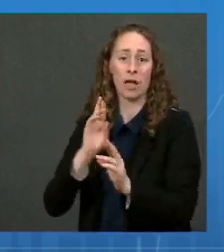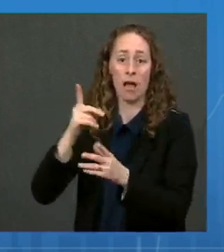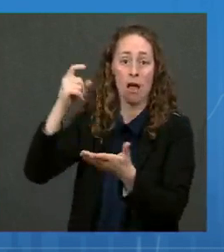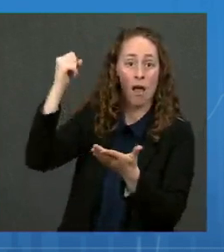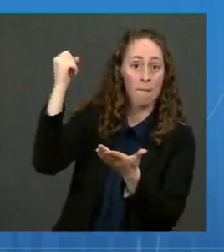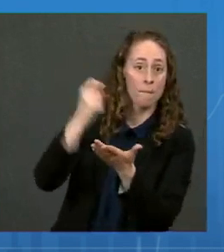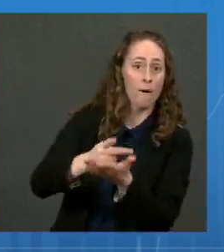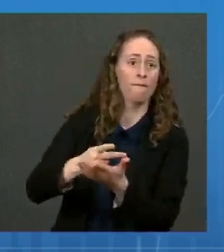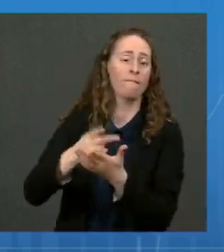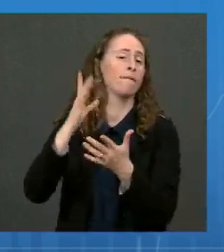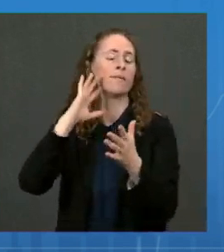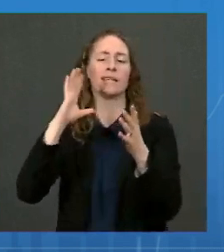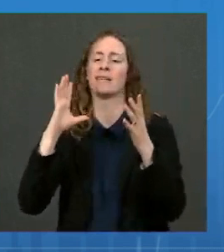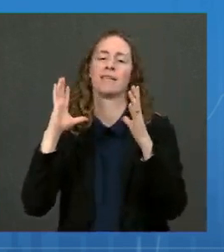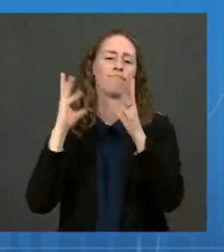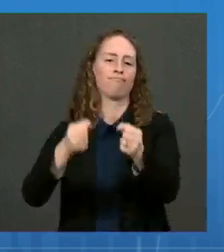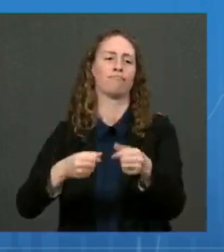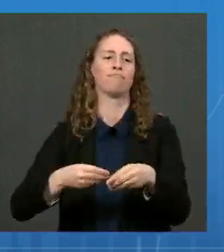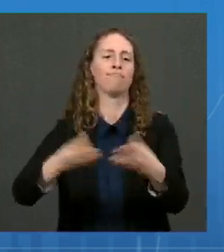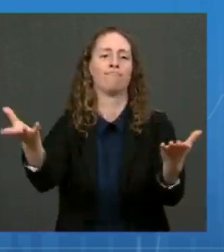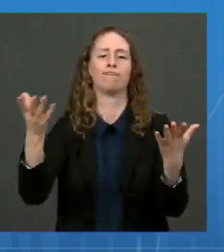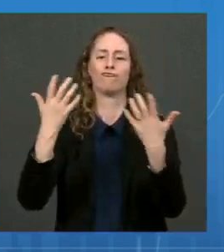any additional boosters are authorized.